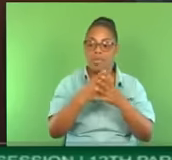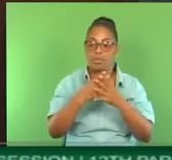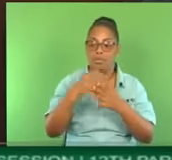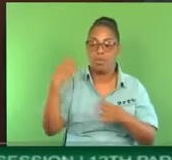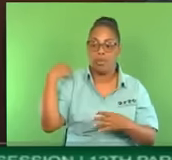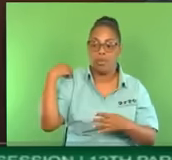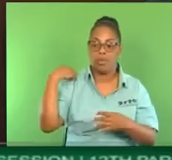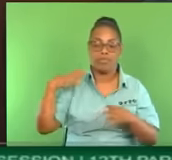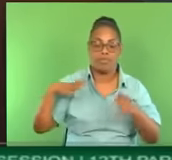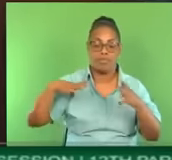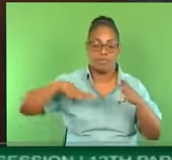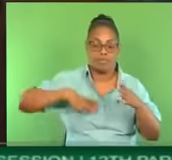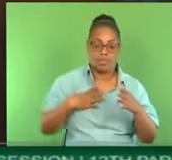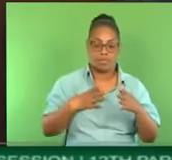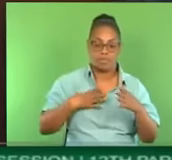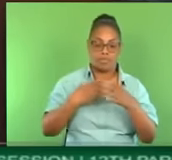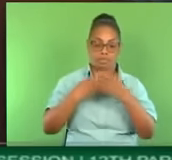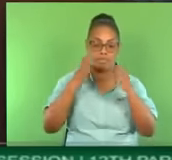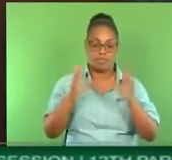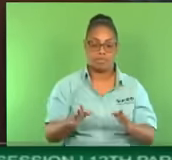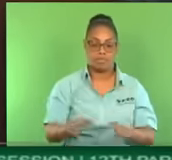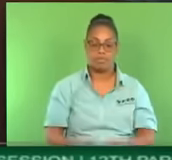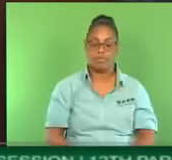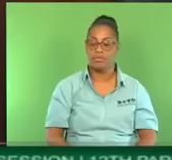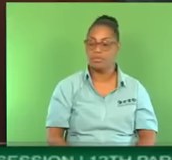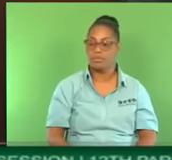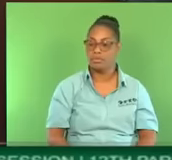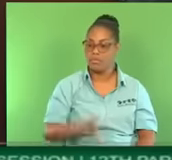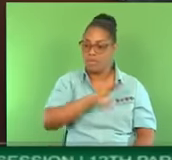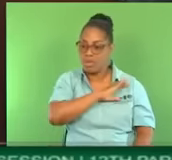intelligence agency should be fired forthwith.